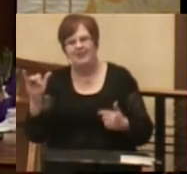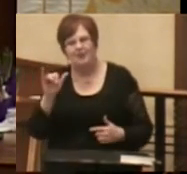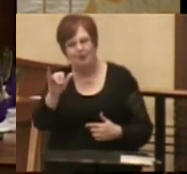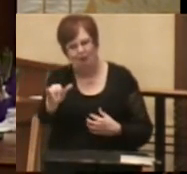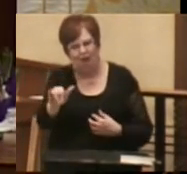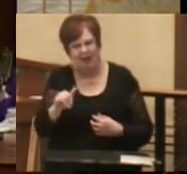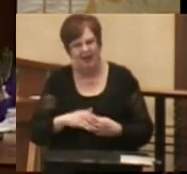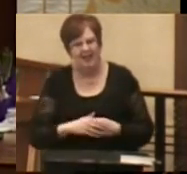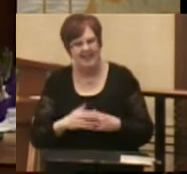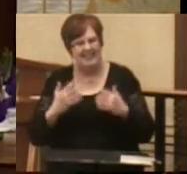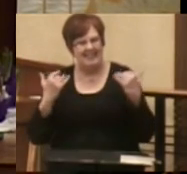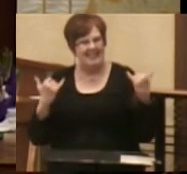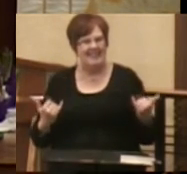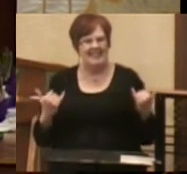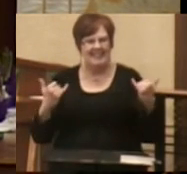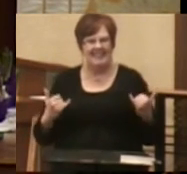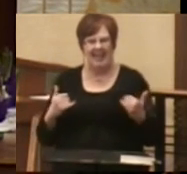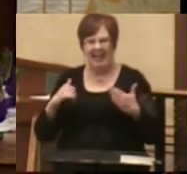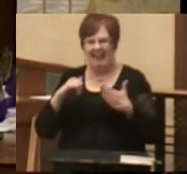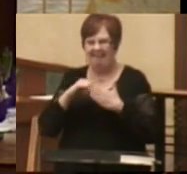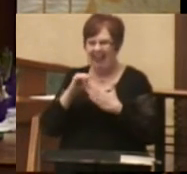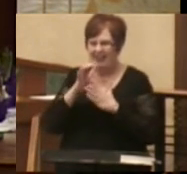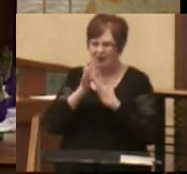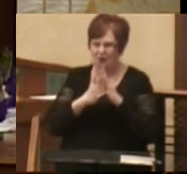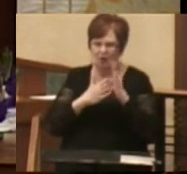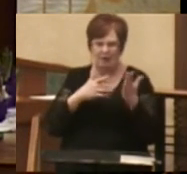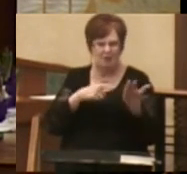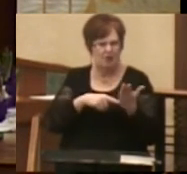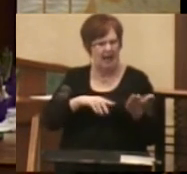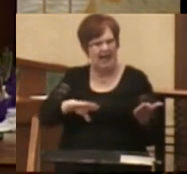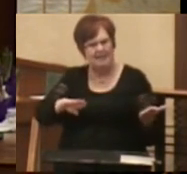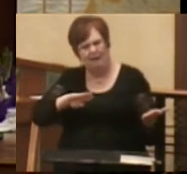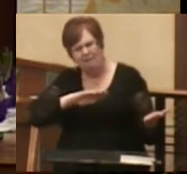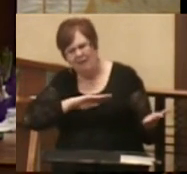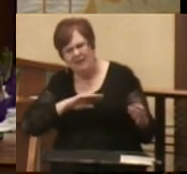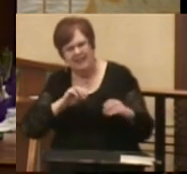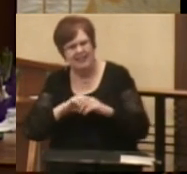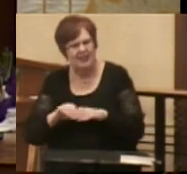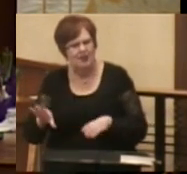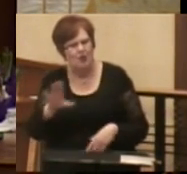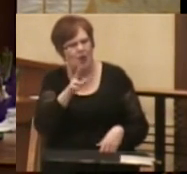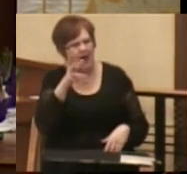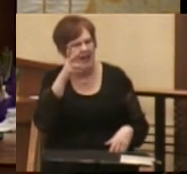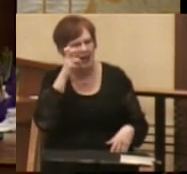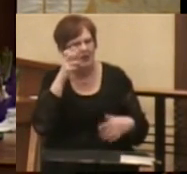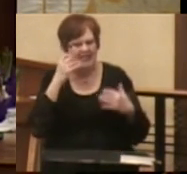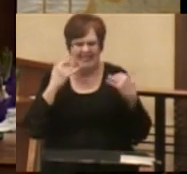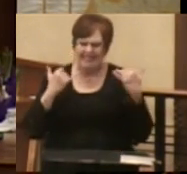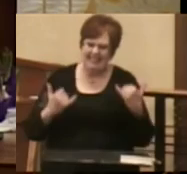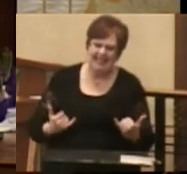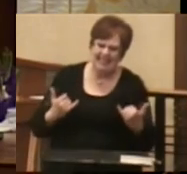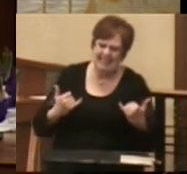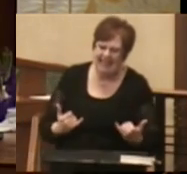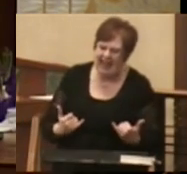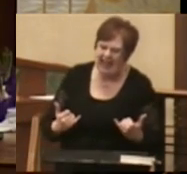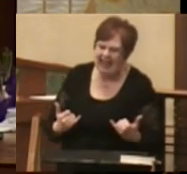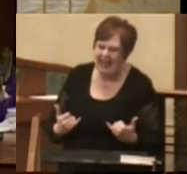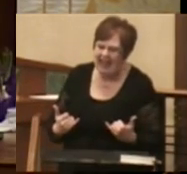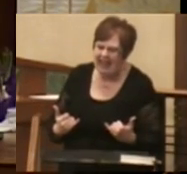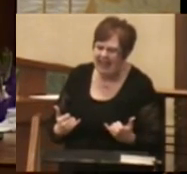Today, that scripture has been fulfilled in your hearing. Today, today,